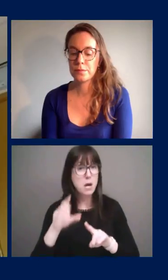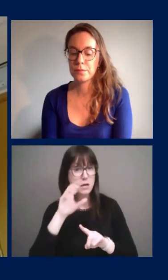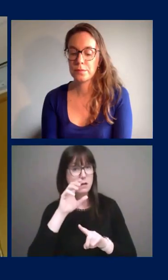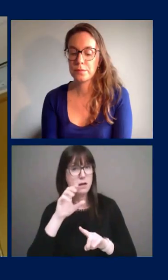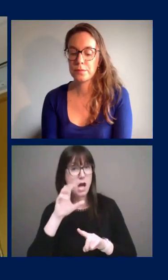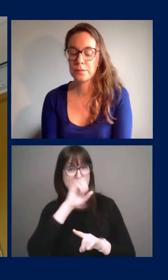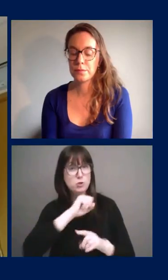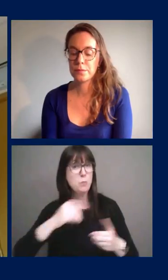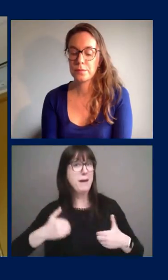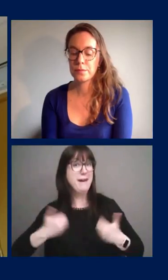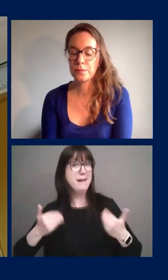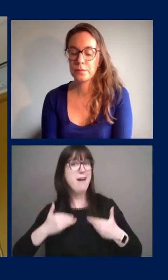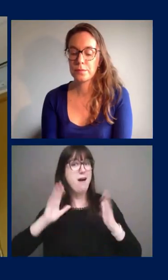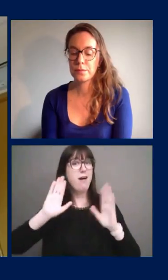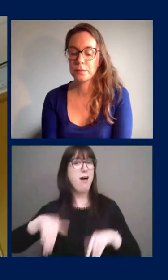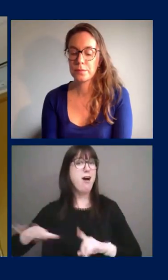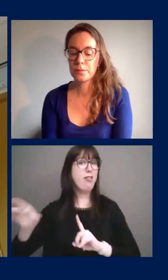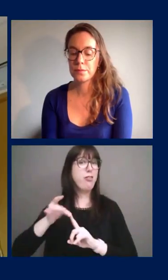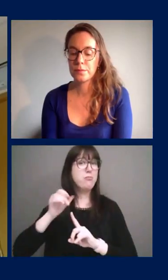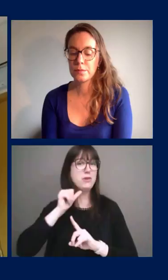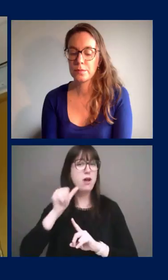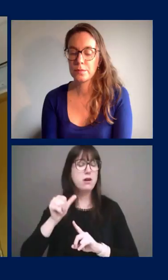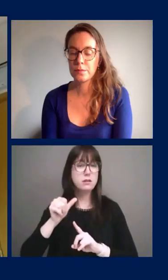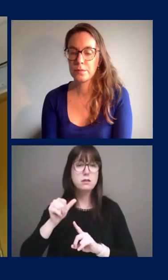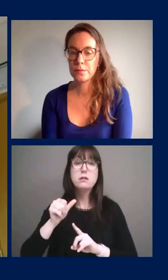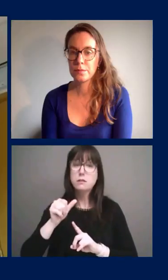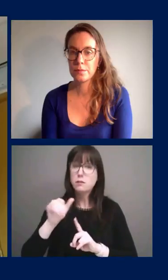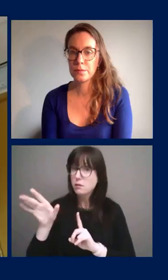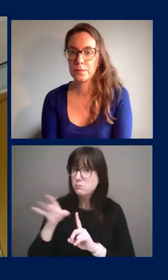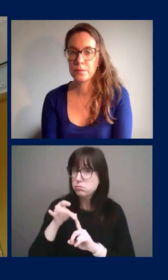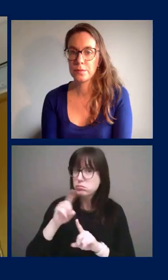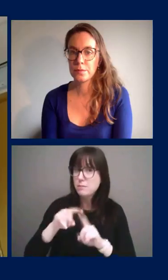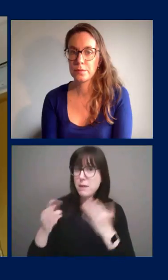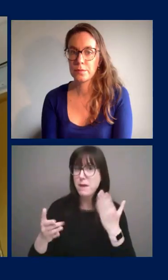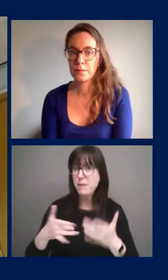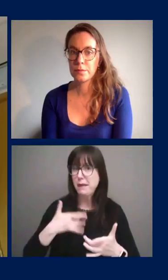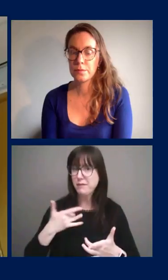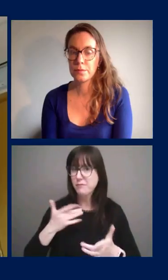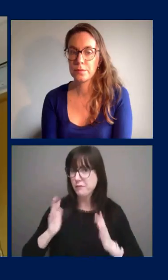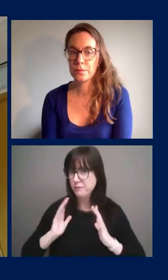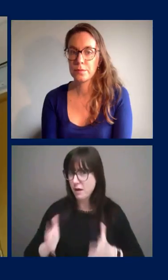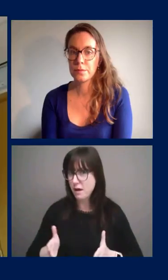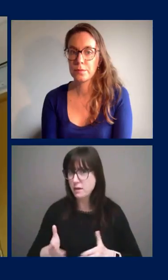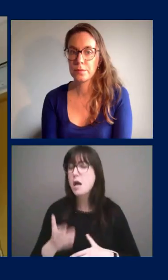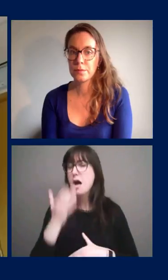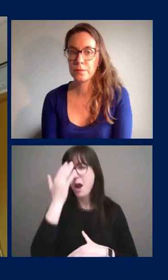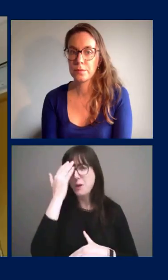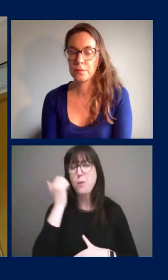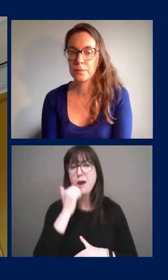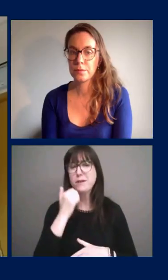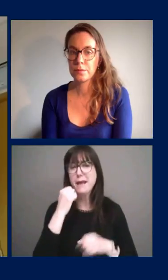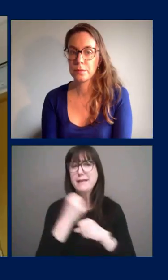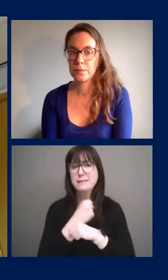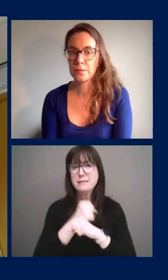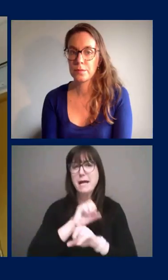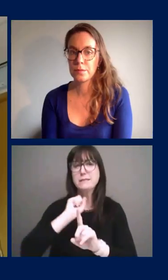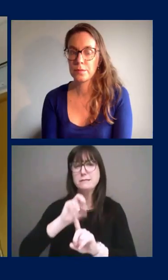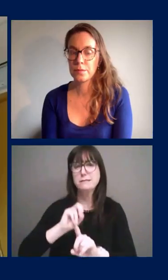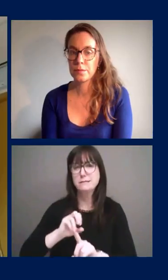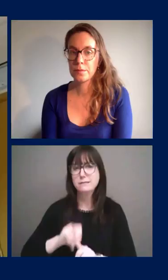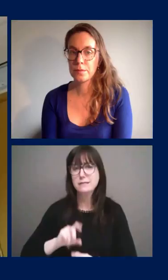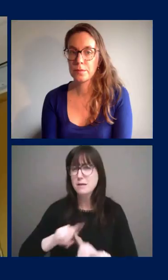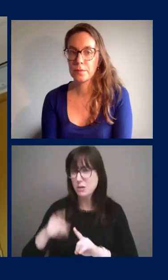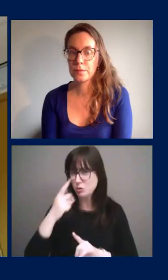maybe we're not just seeing the symptoms I know you put those numbers out every day but I wonder if you could clarify